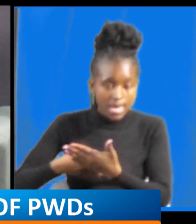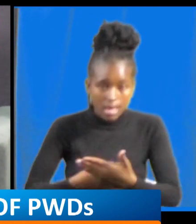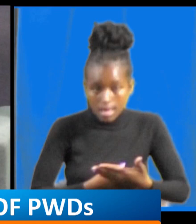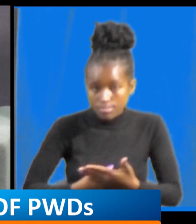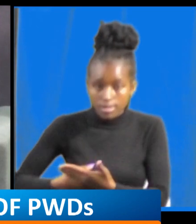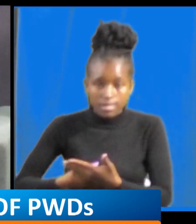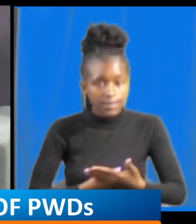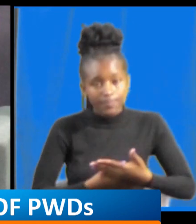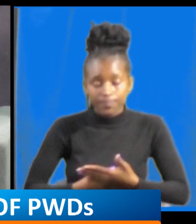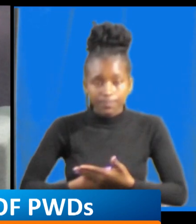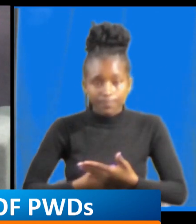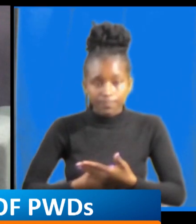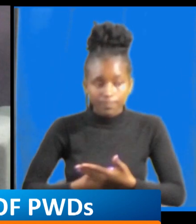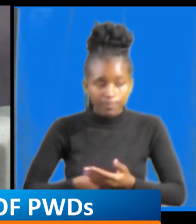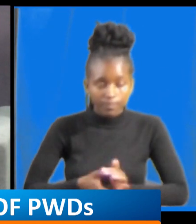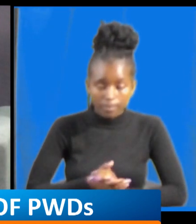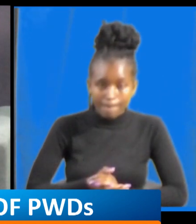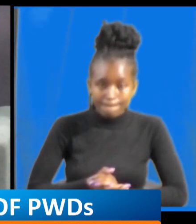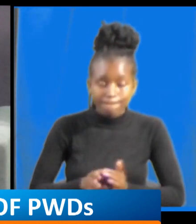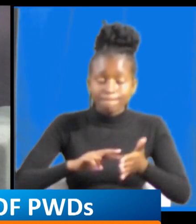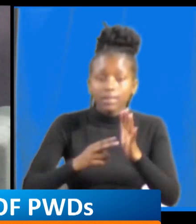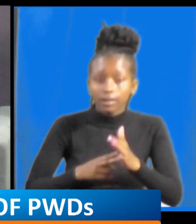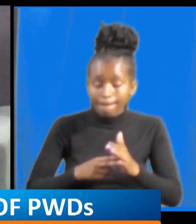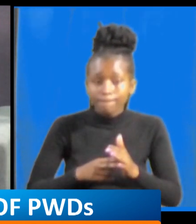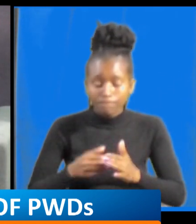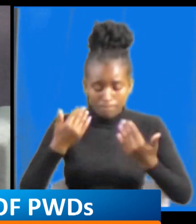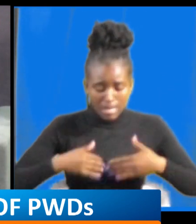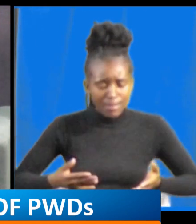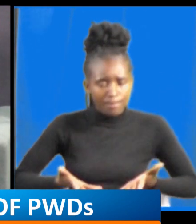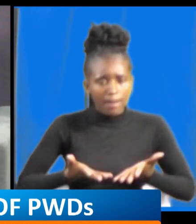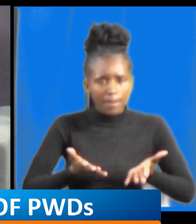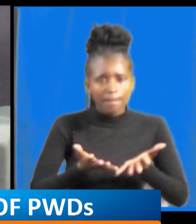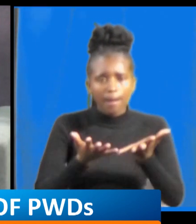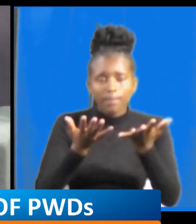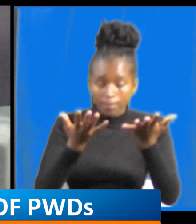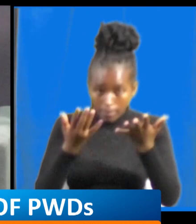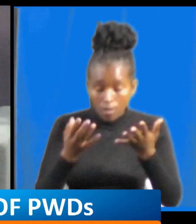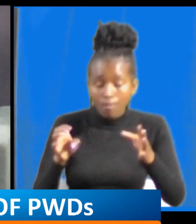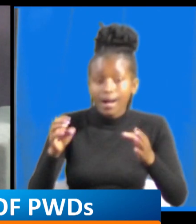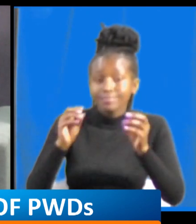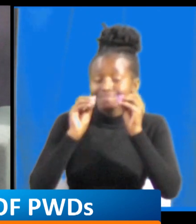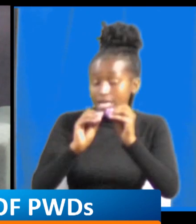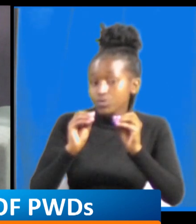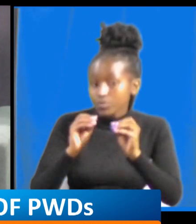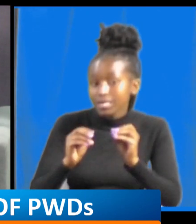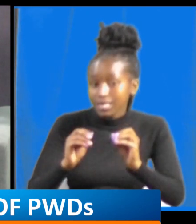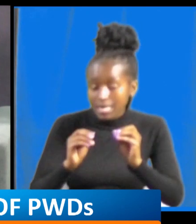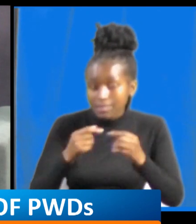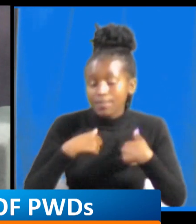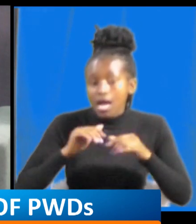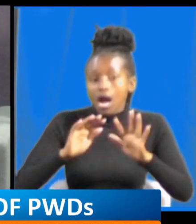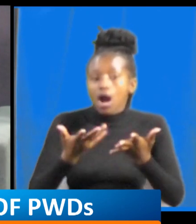they they they brought me up instead just educating me on how i should handle the